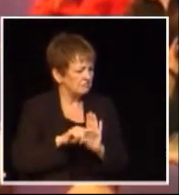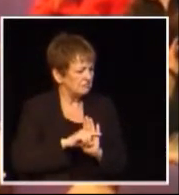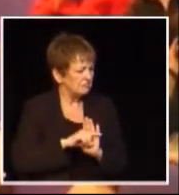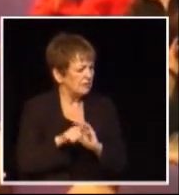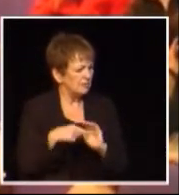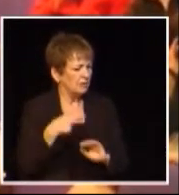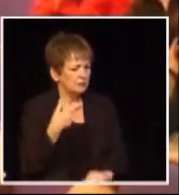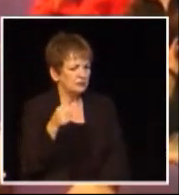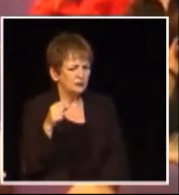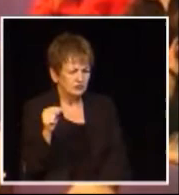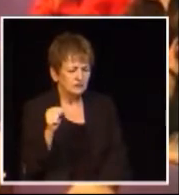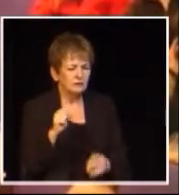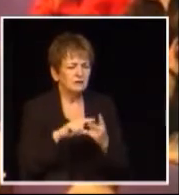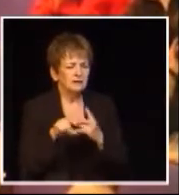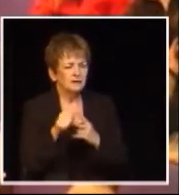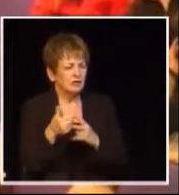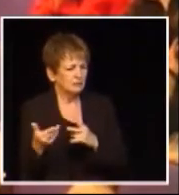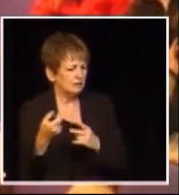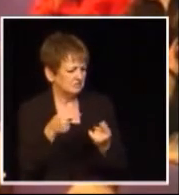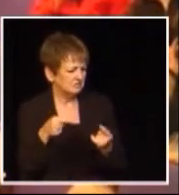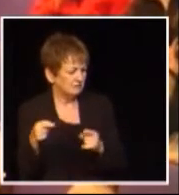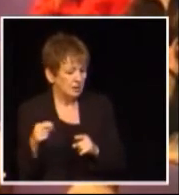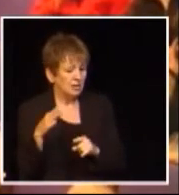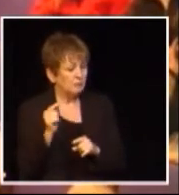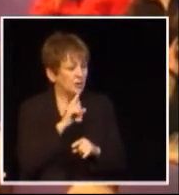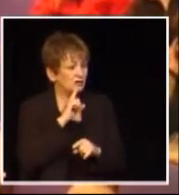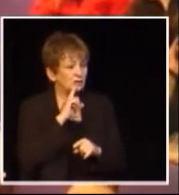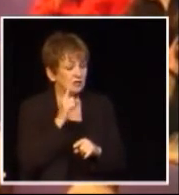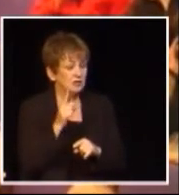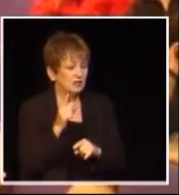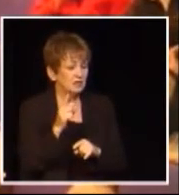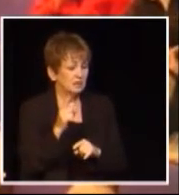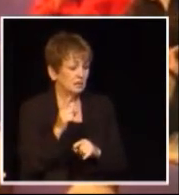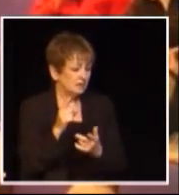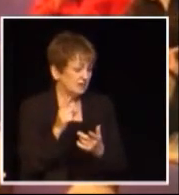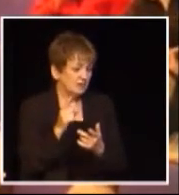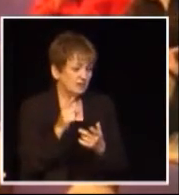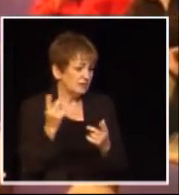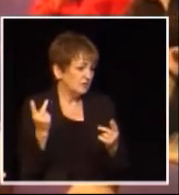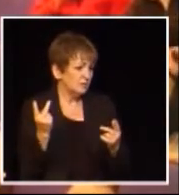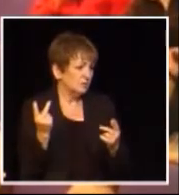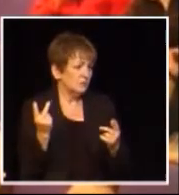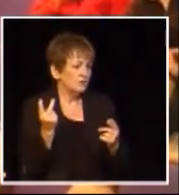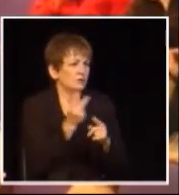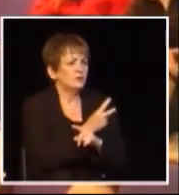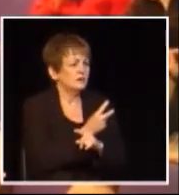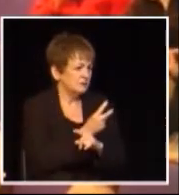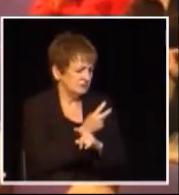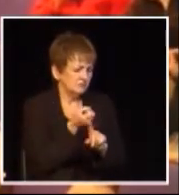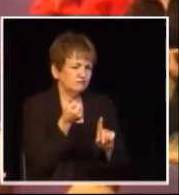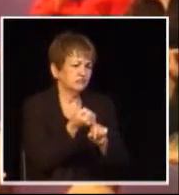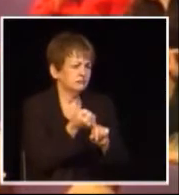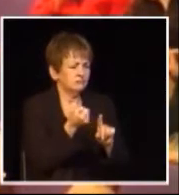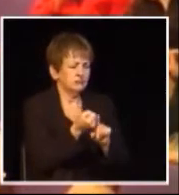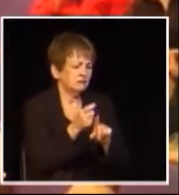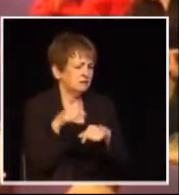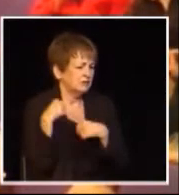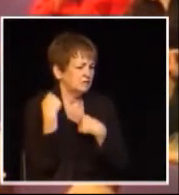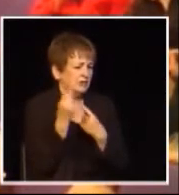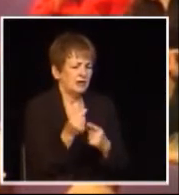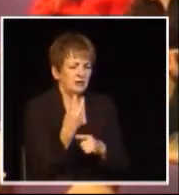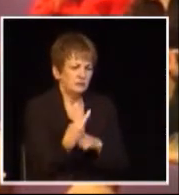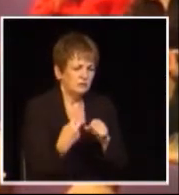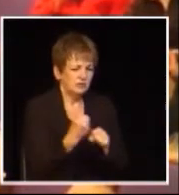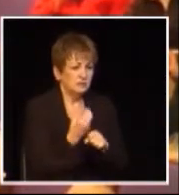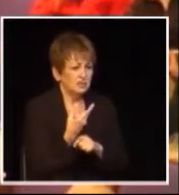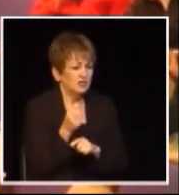you said with the HST and other things that have been going on but actually people have been hit with a lot of whammies